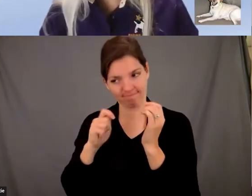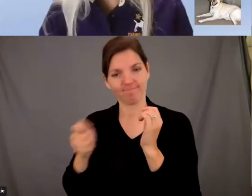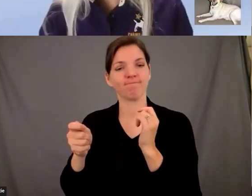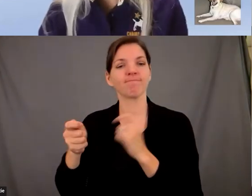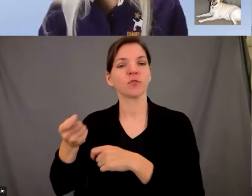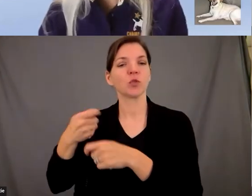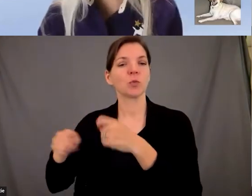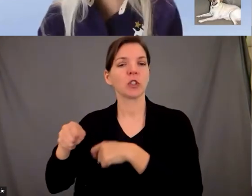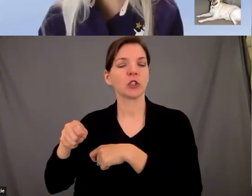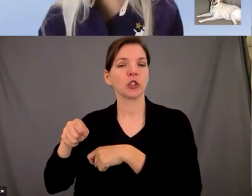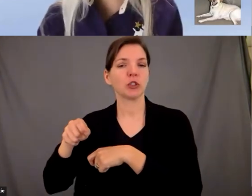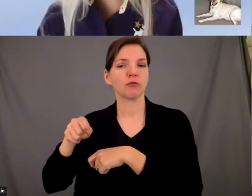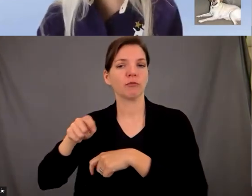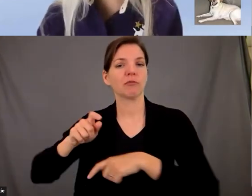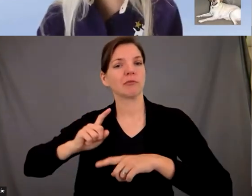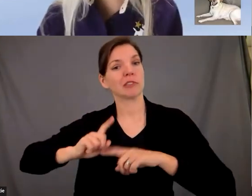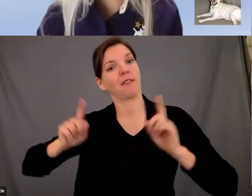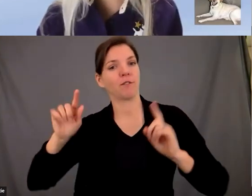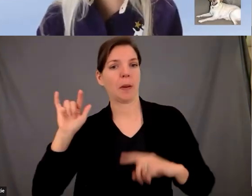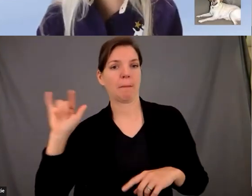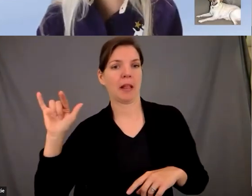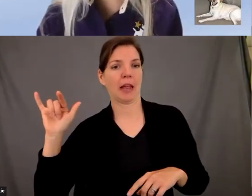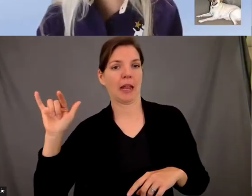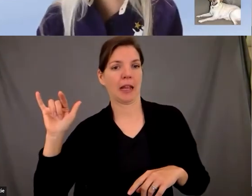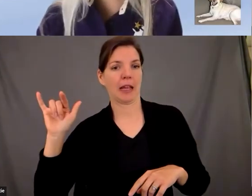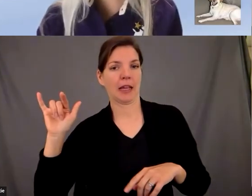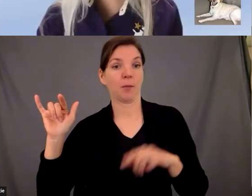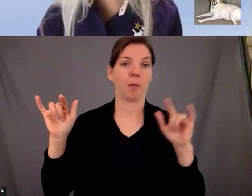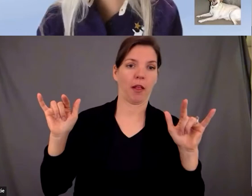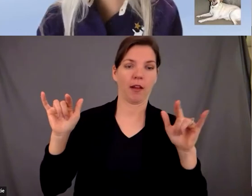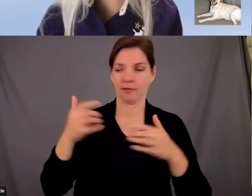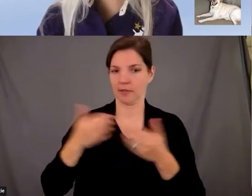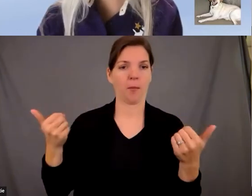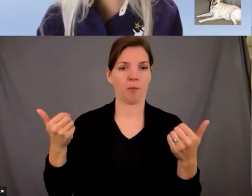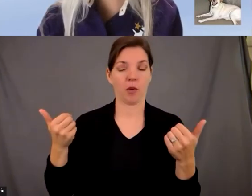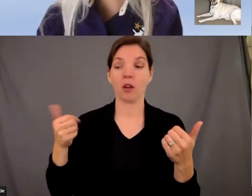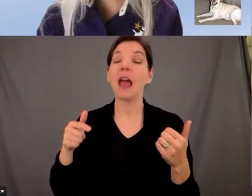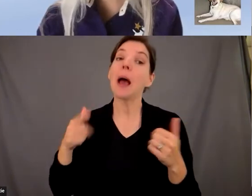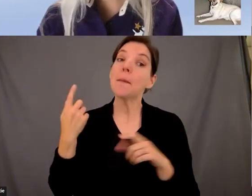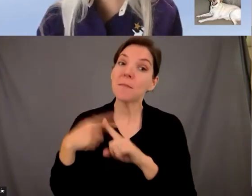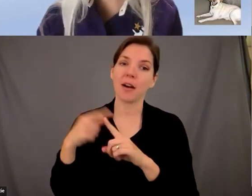the passenger with the allergy got received a different flight and i believe that like an upgraded ticket as well